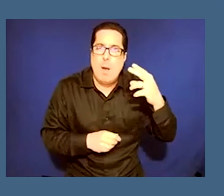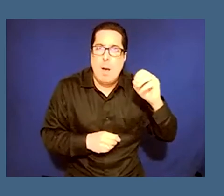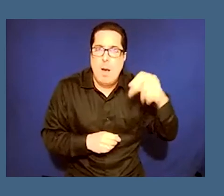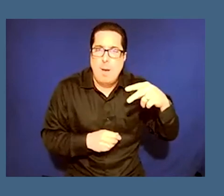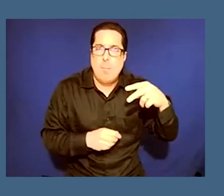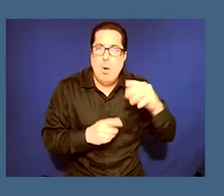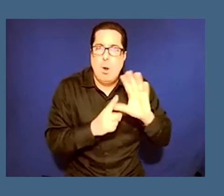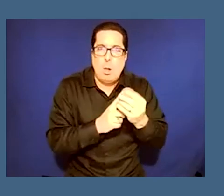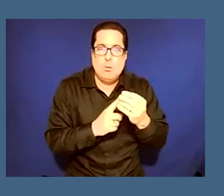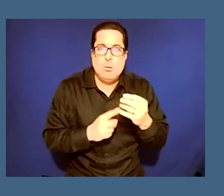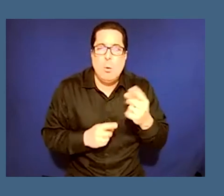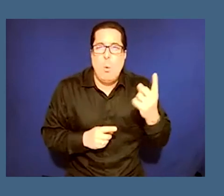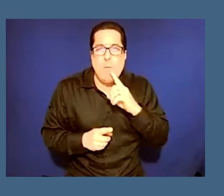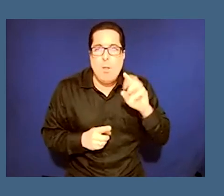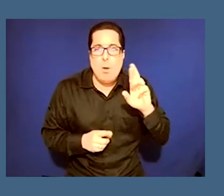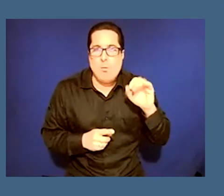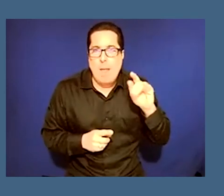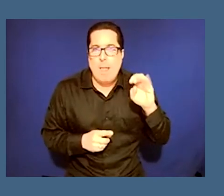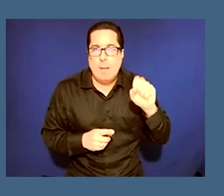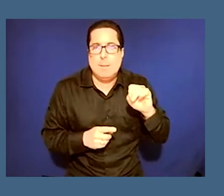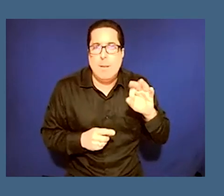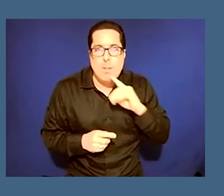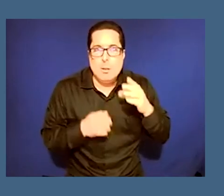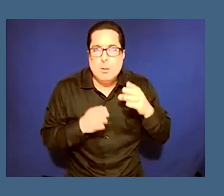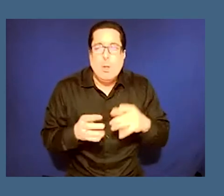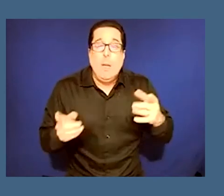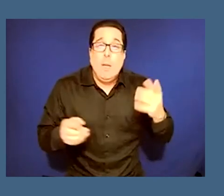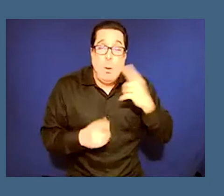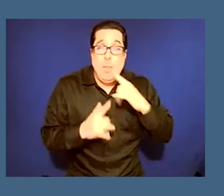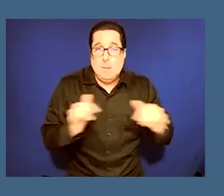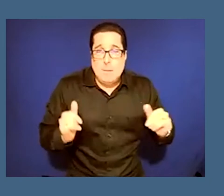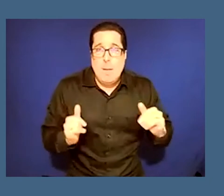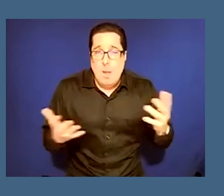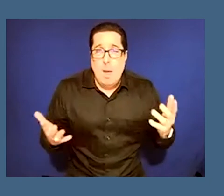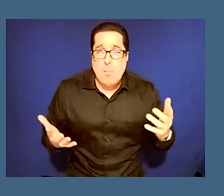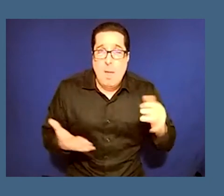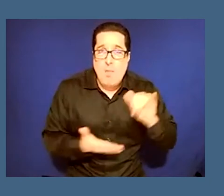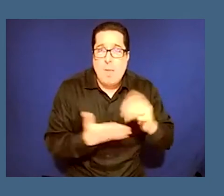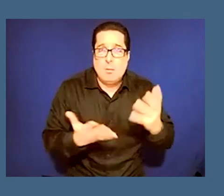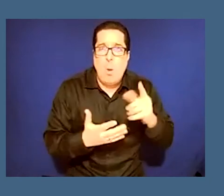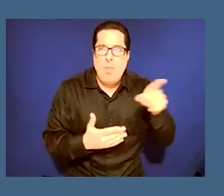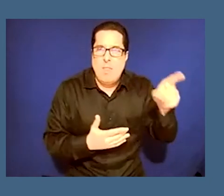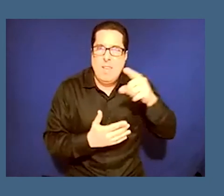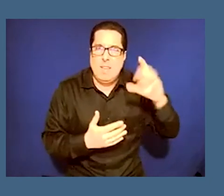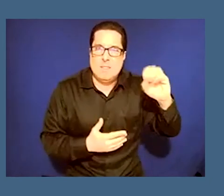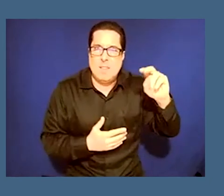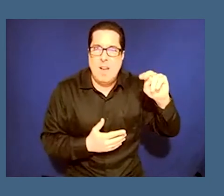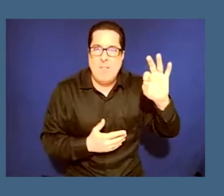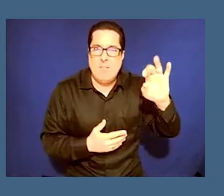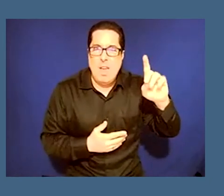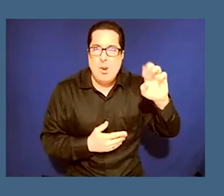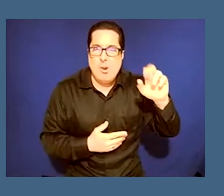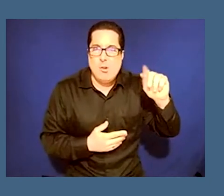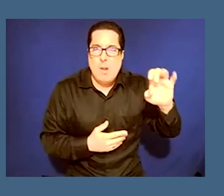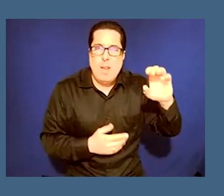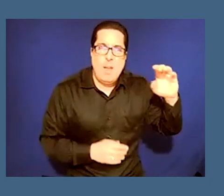of the realities of the street but you know at the same time that's what these confederate monuments were they were